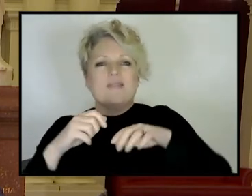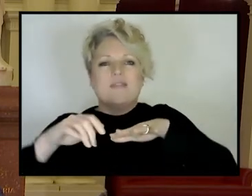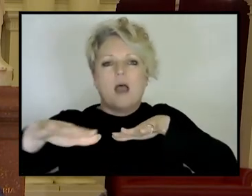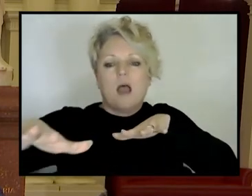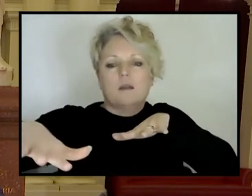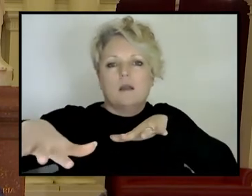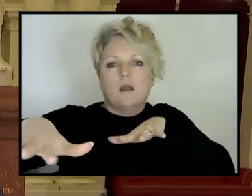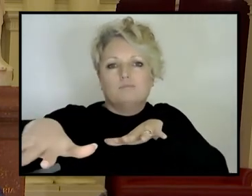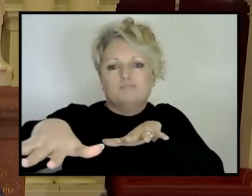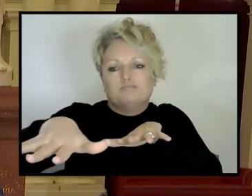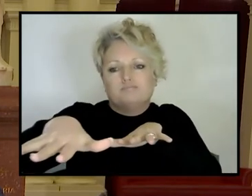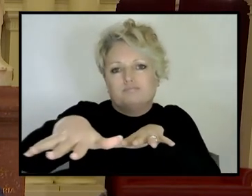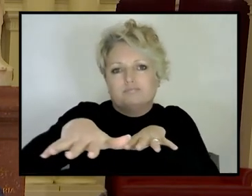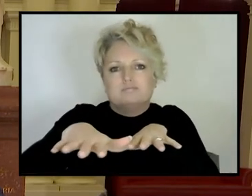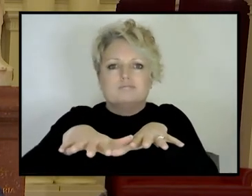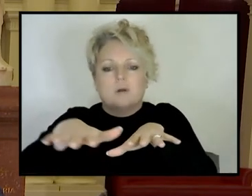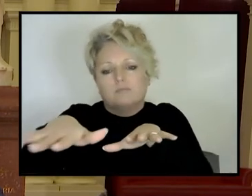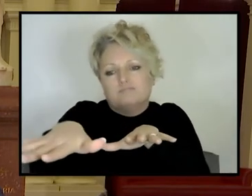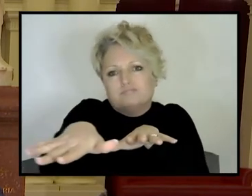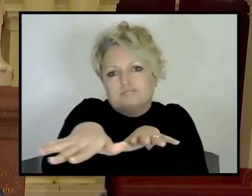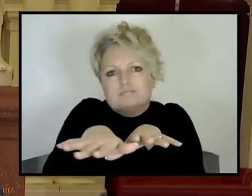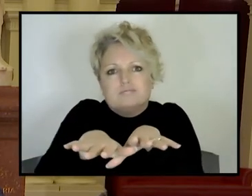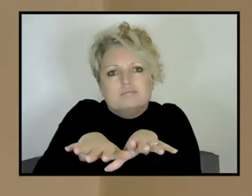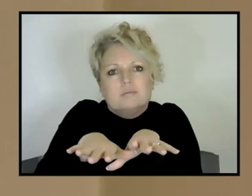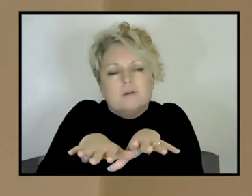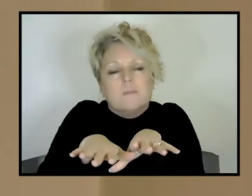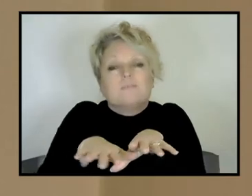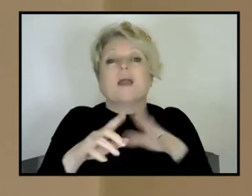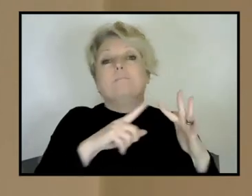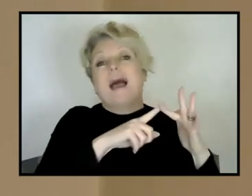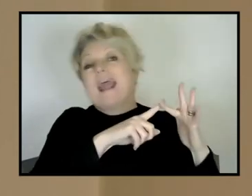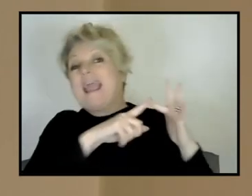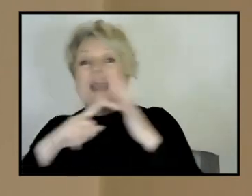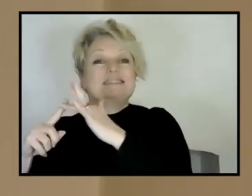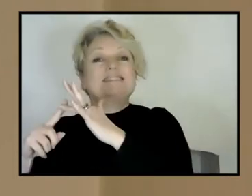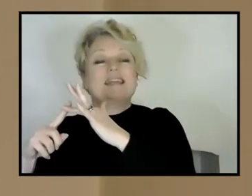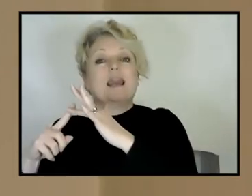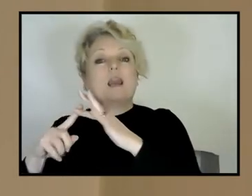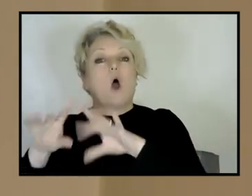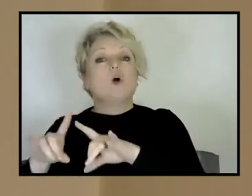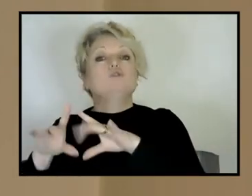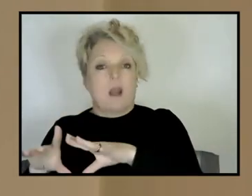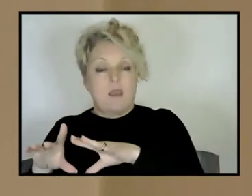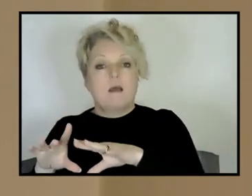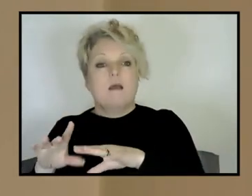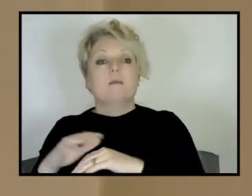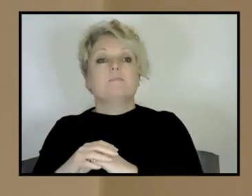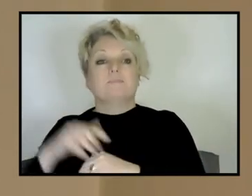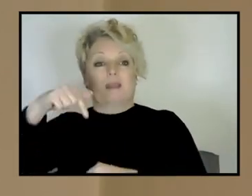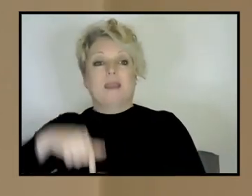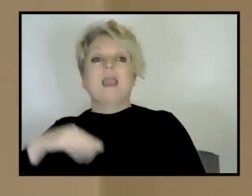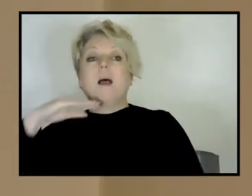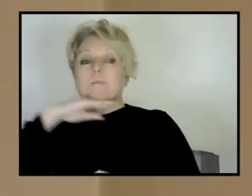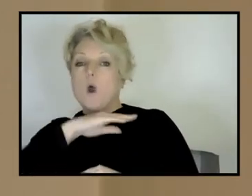amalgamated and, and attached that. And then the eastern third of Australia, where we are here in Melbourne, um, is the Tasmanides, word